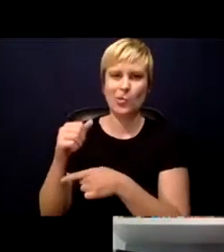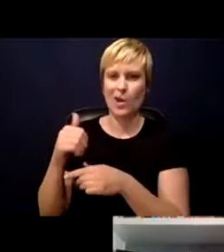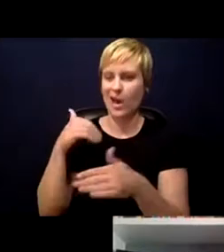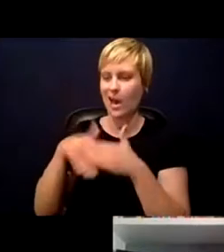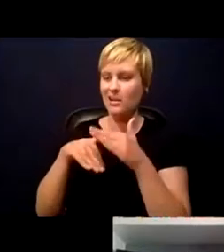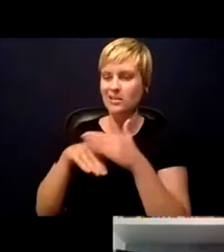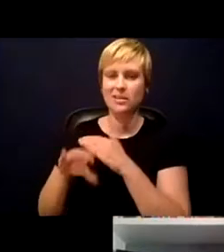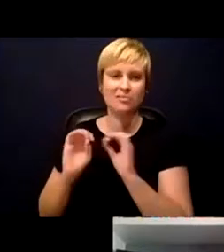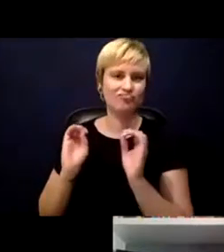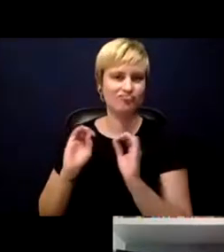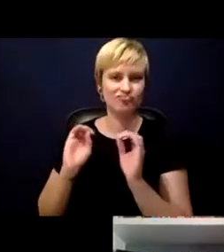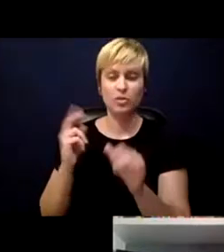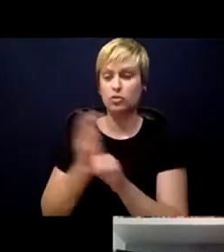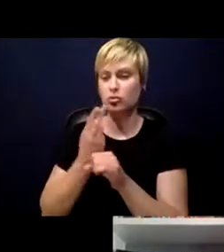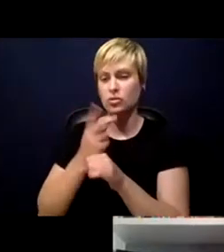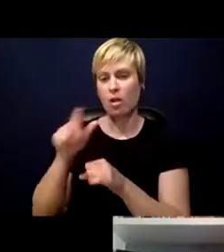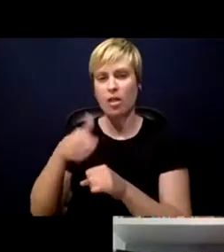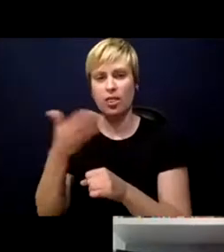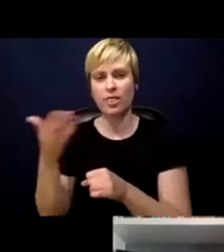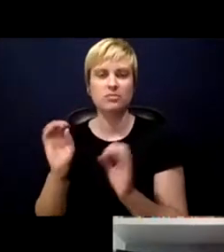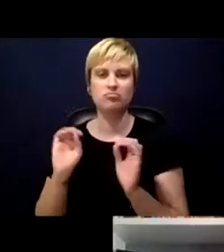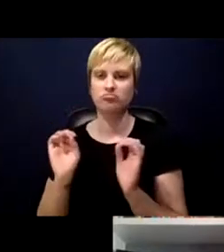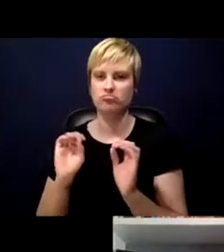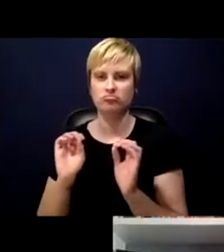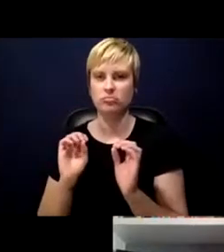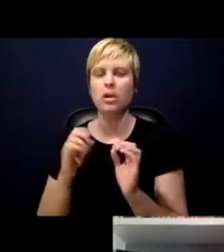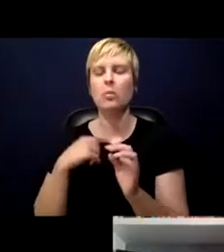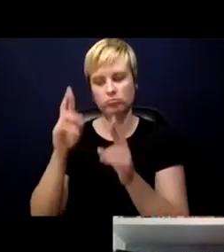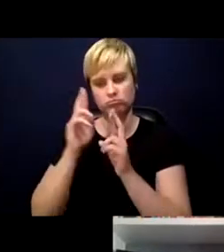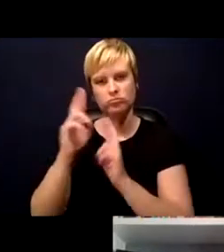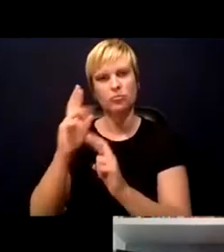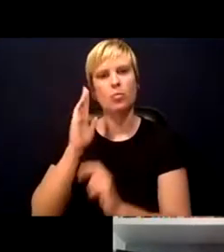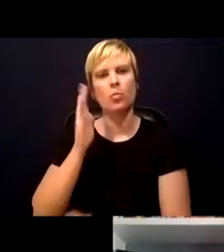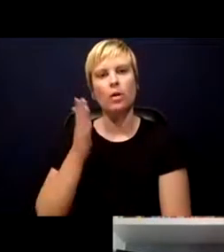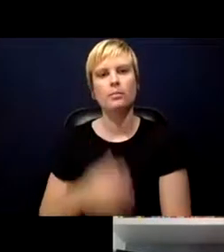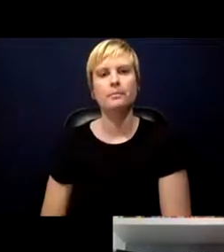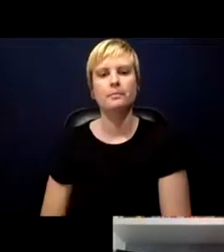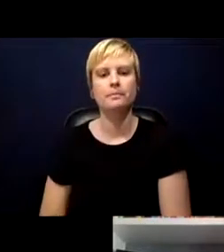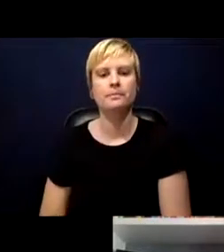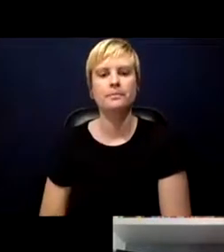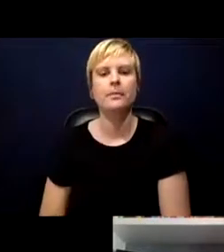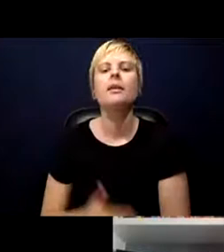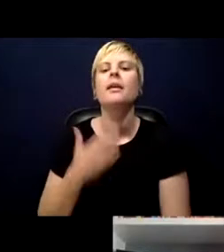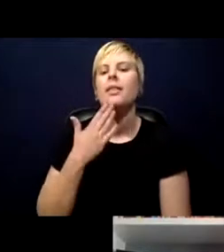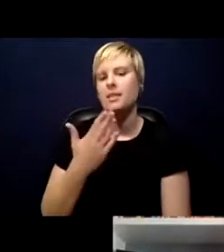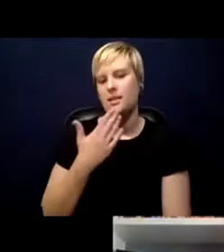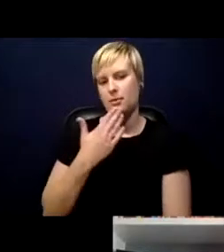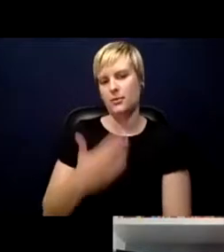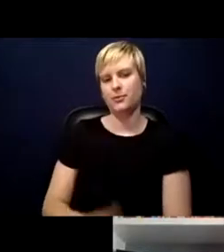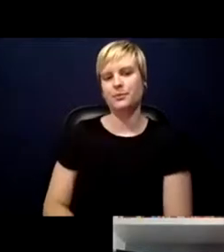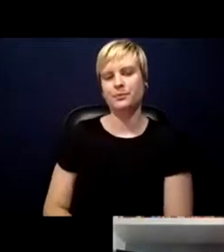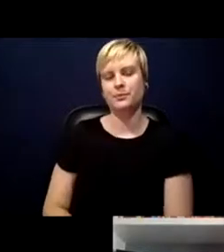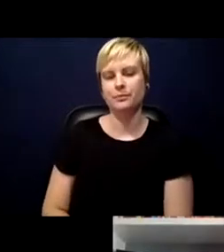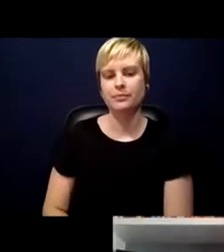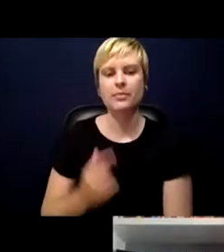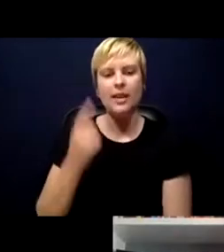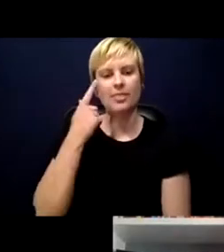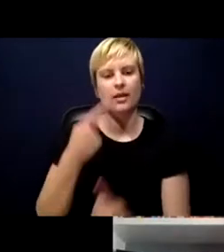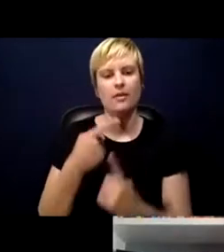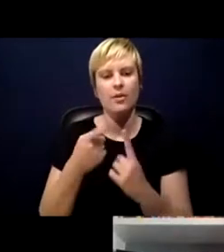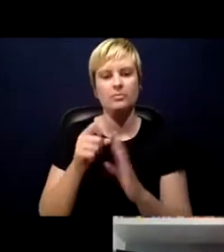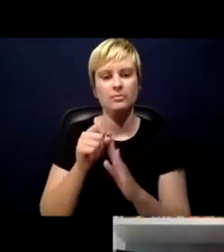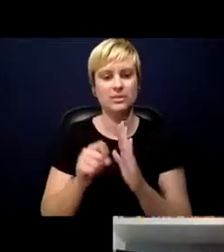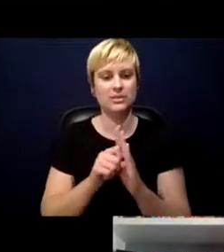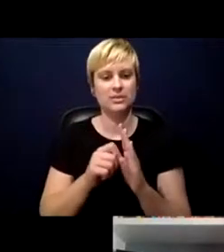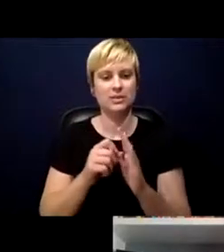for other things and treat it with the utmost respect. Thank you. And you know, I think from the state's perspective, it's also